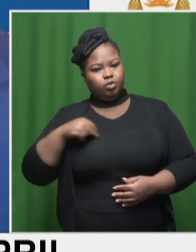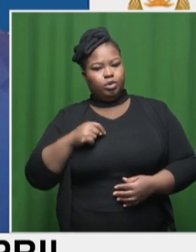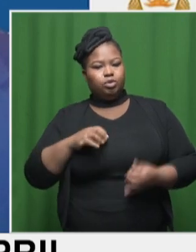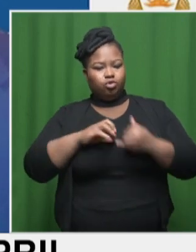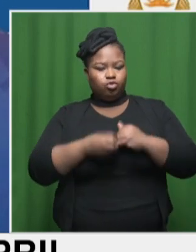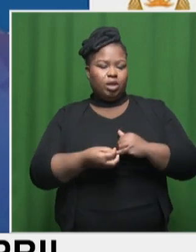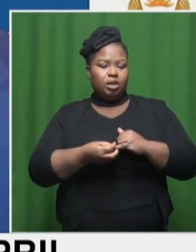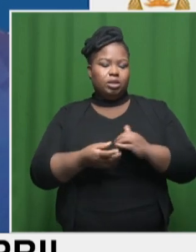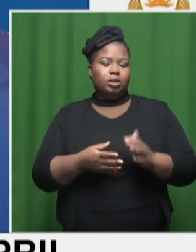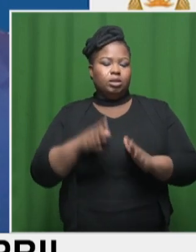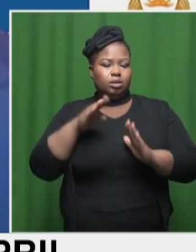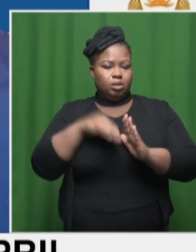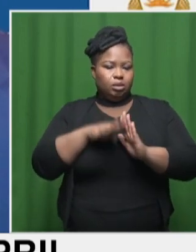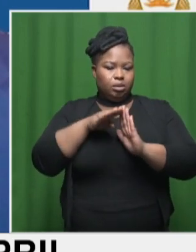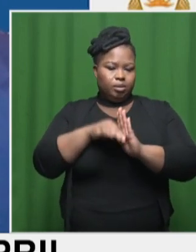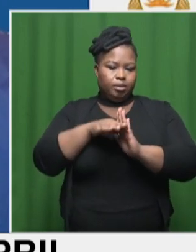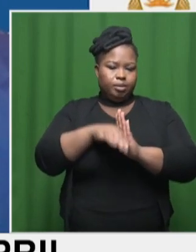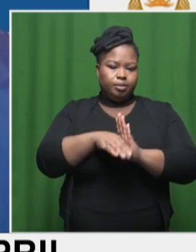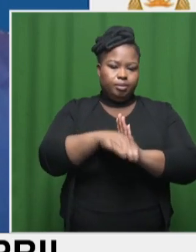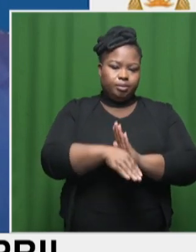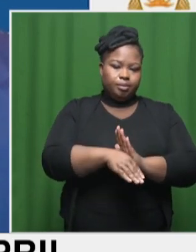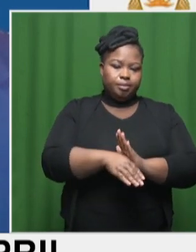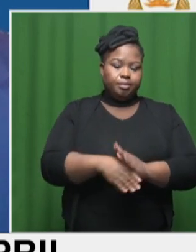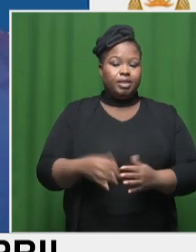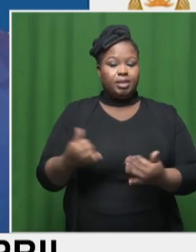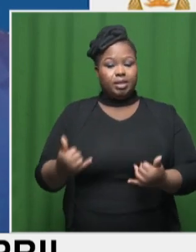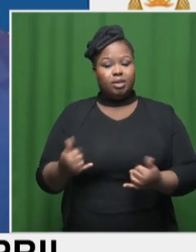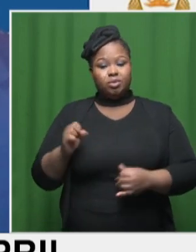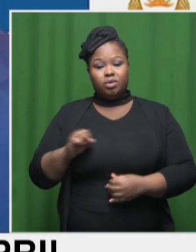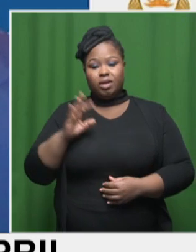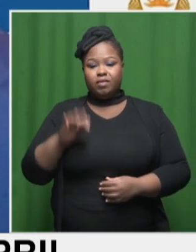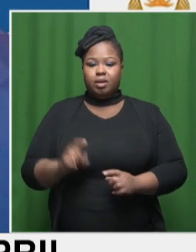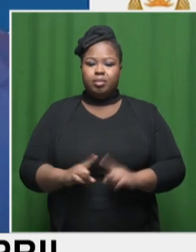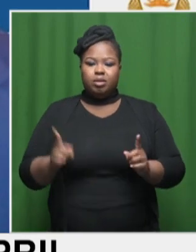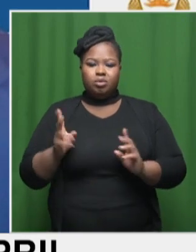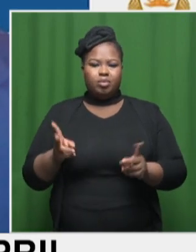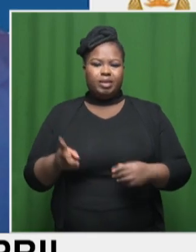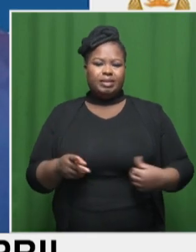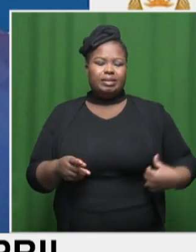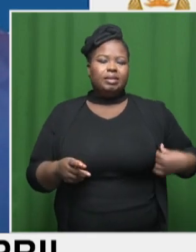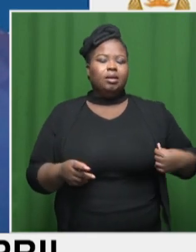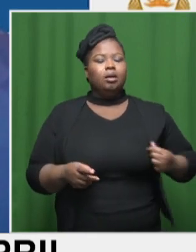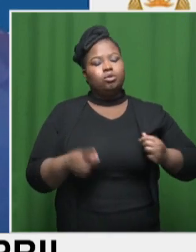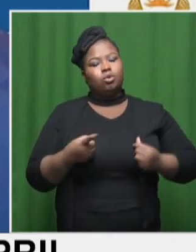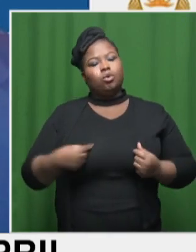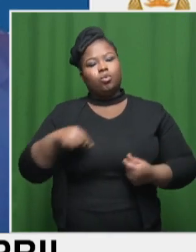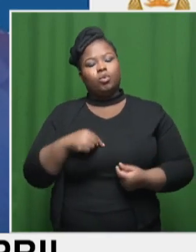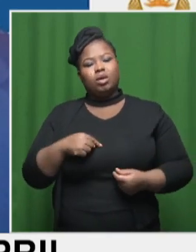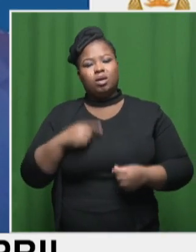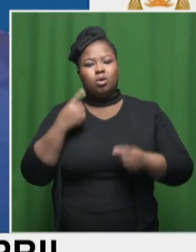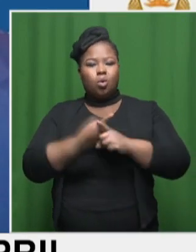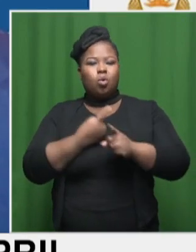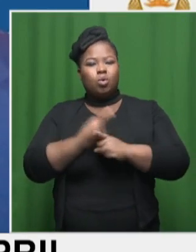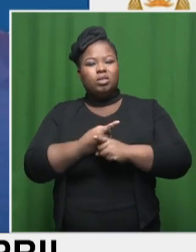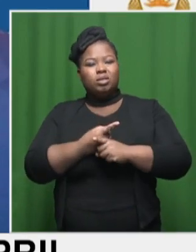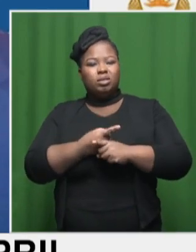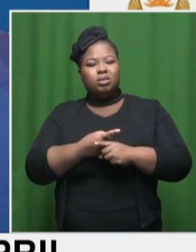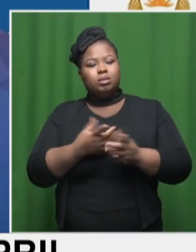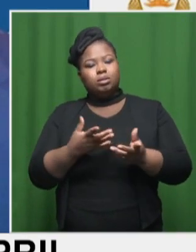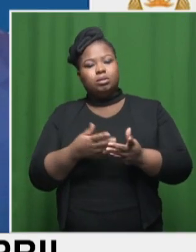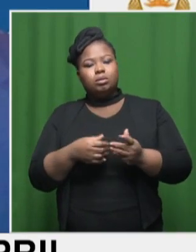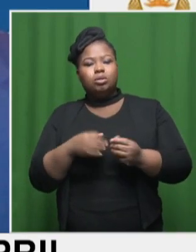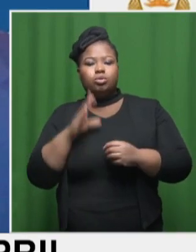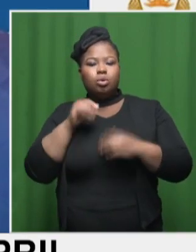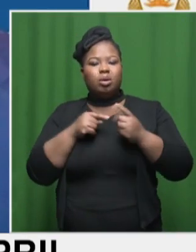bring down our inflation rate as a country. And very often, this is something that we speak to very abstractly. But what can